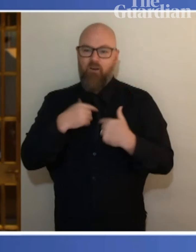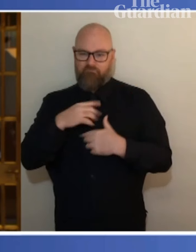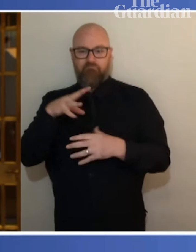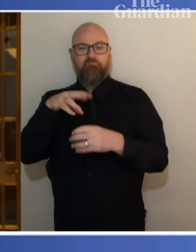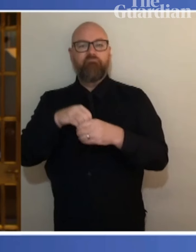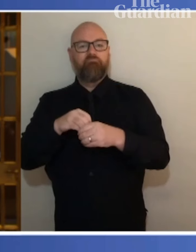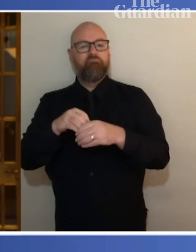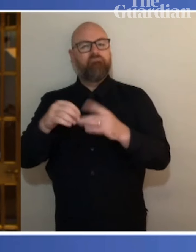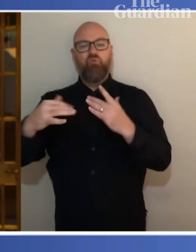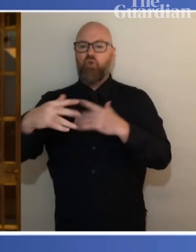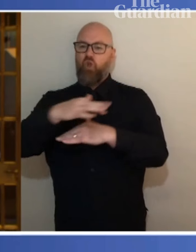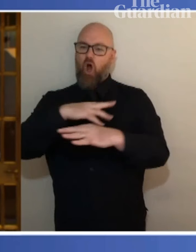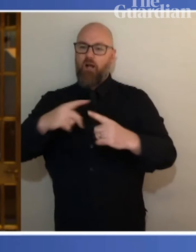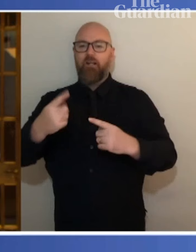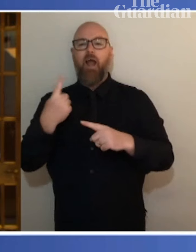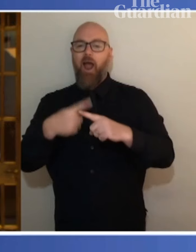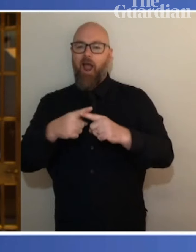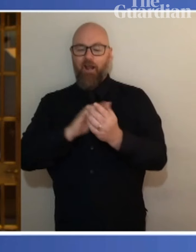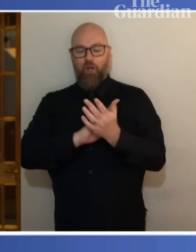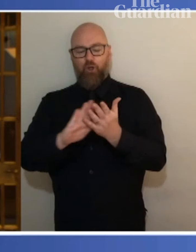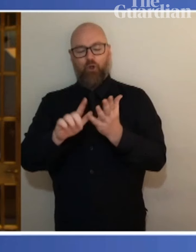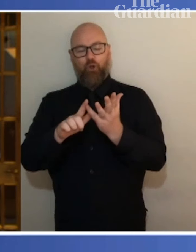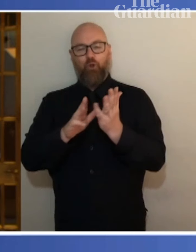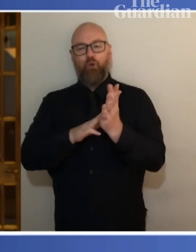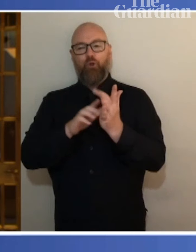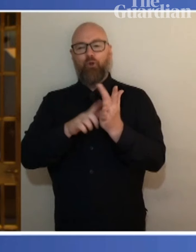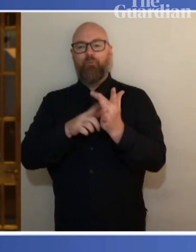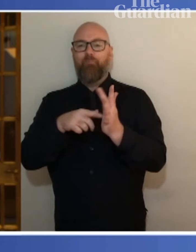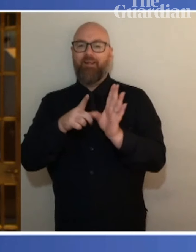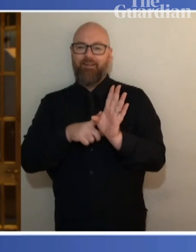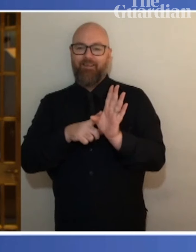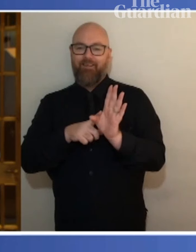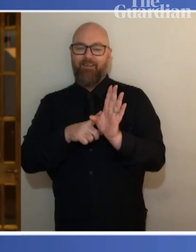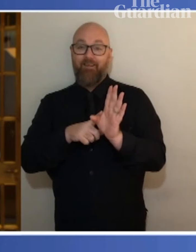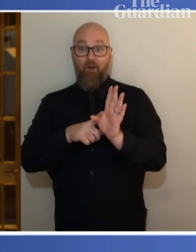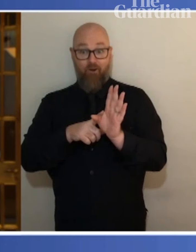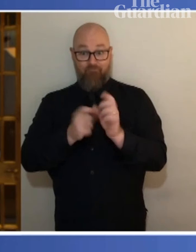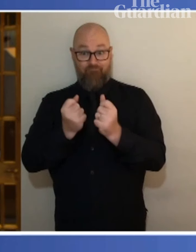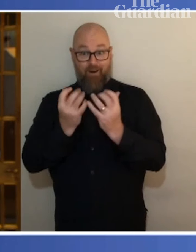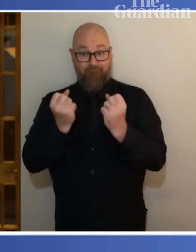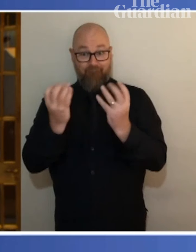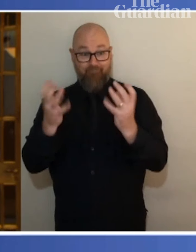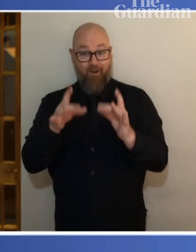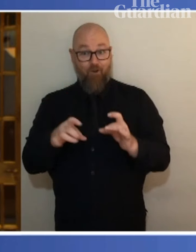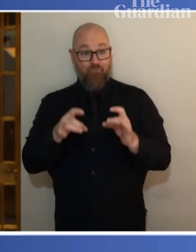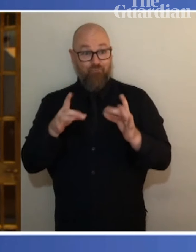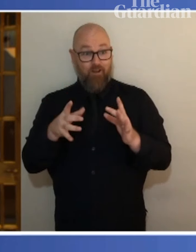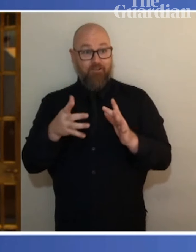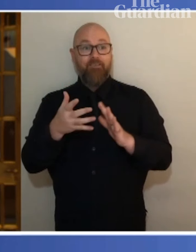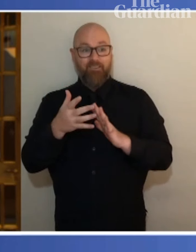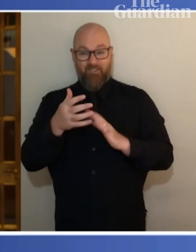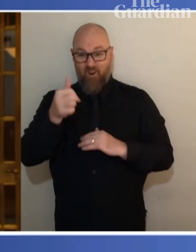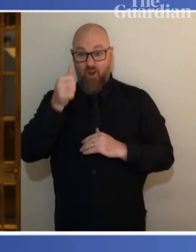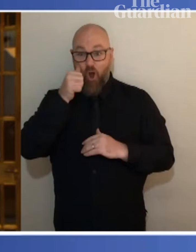humility. Millions of Australians know this to be true, that being of service is what often provides a person